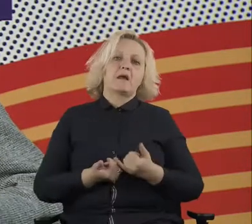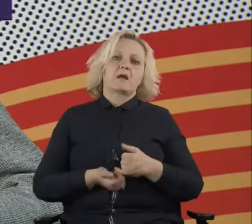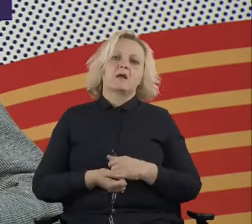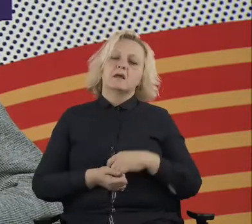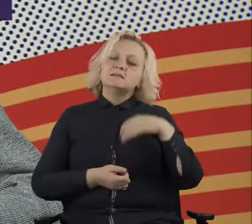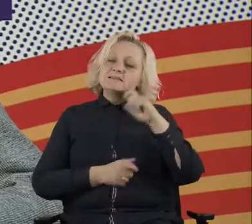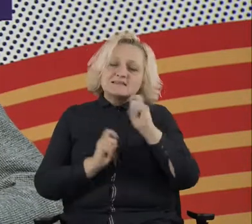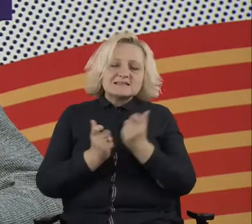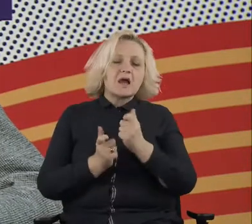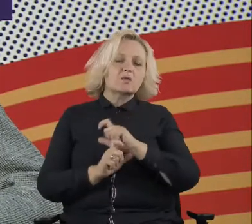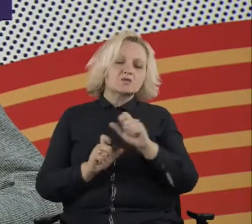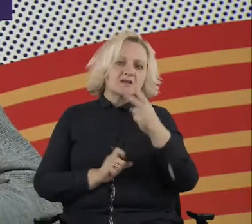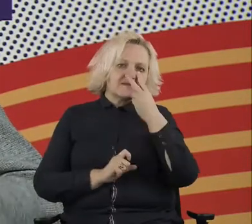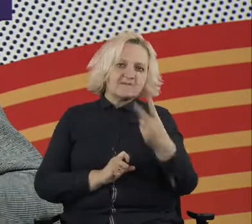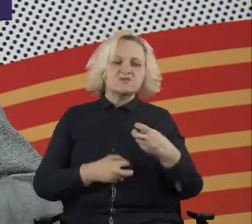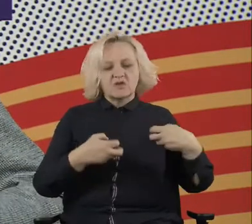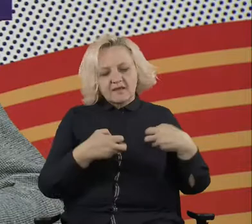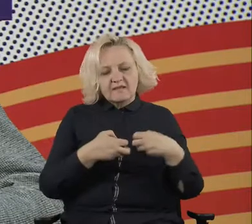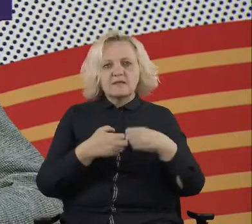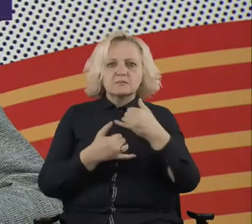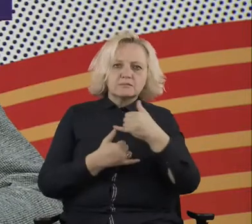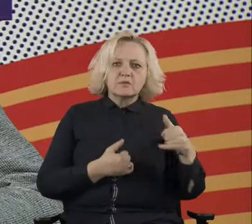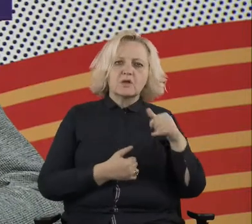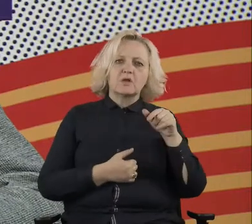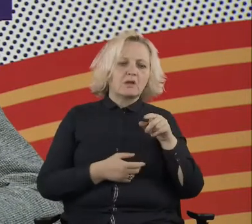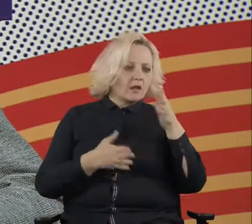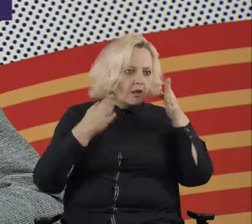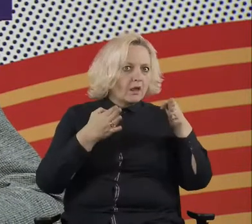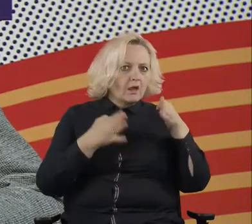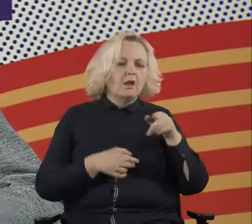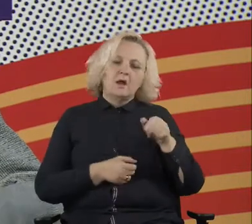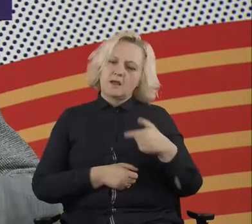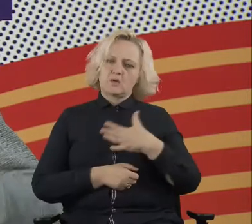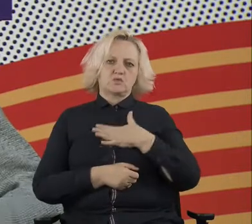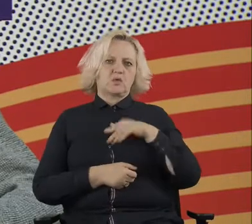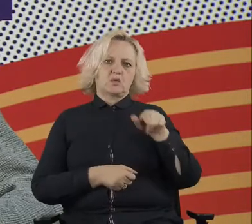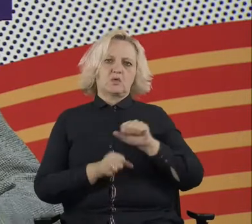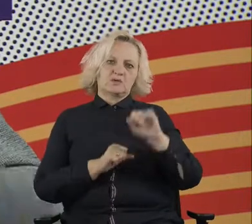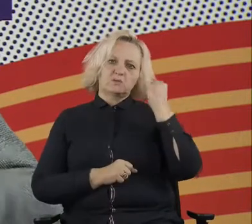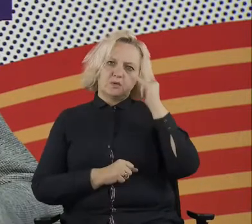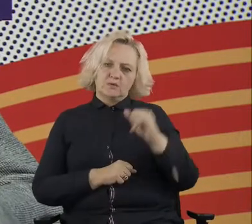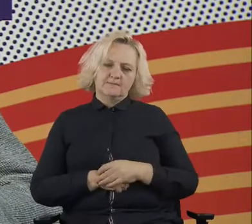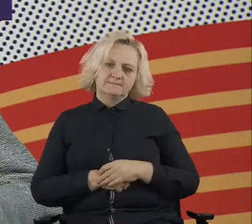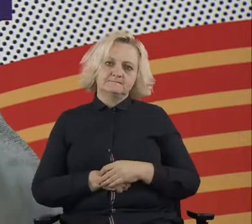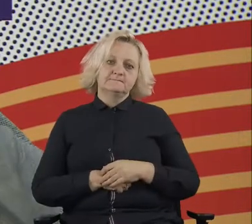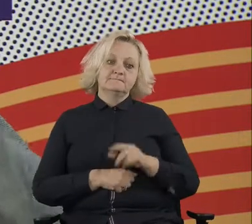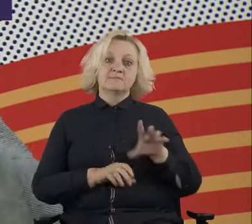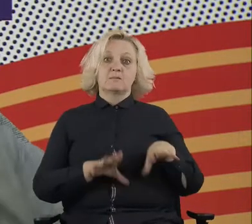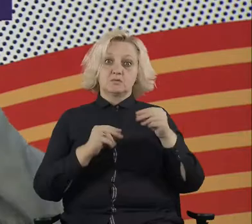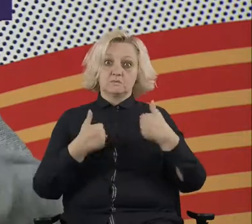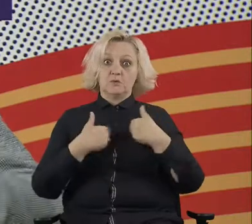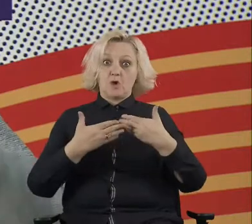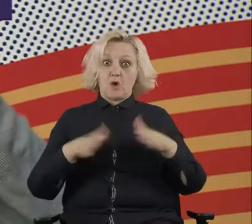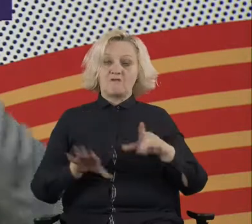doing a big mistake. Uh, one thing that we started from the early beginning with this platform is like having offline meetings during the